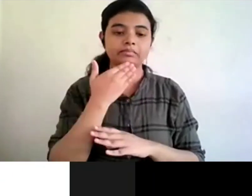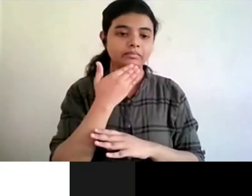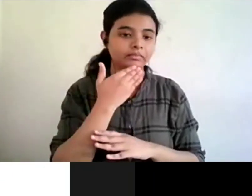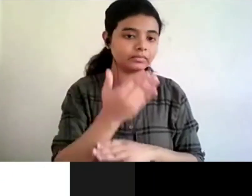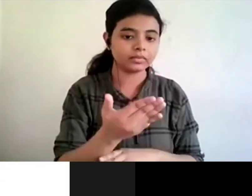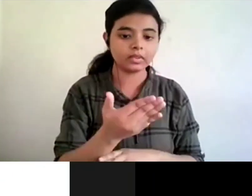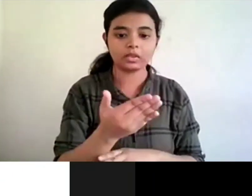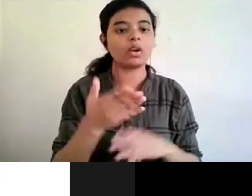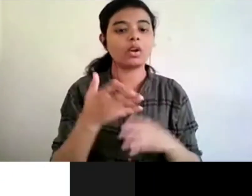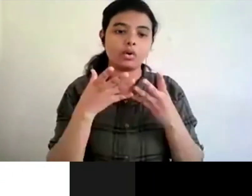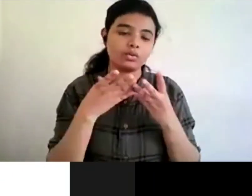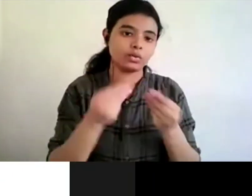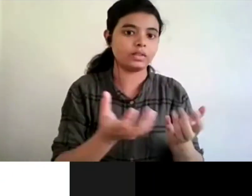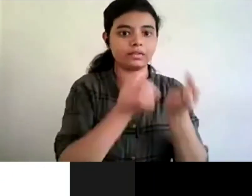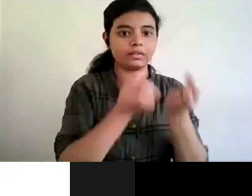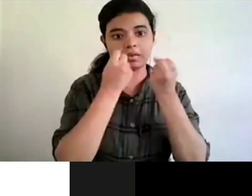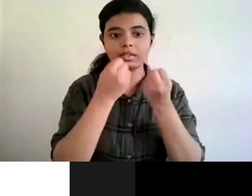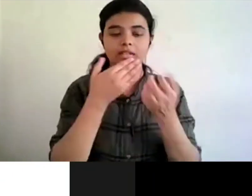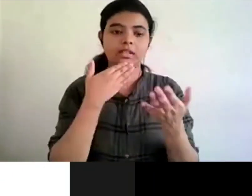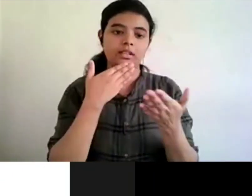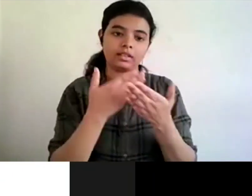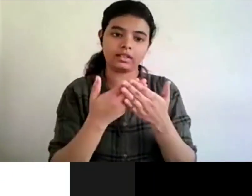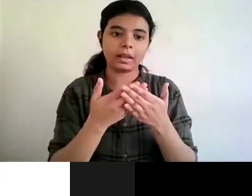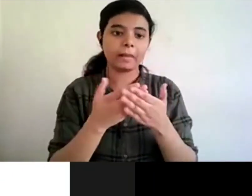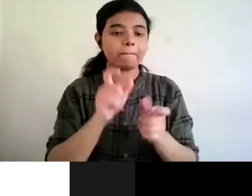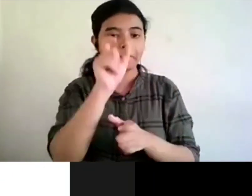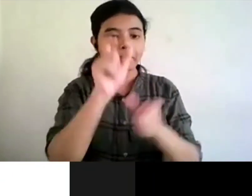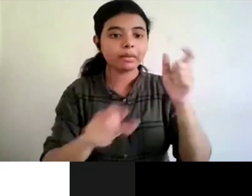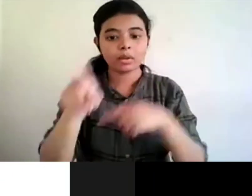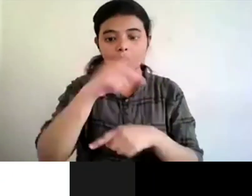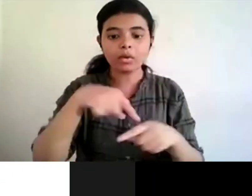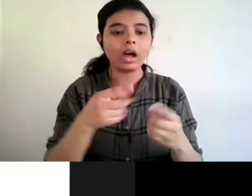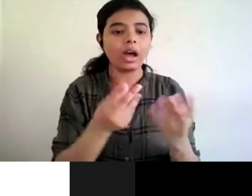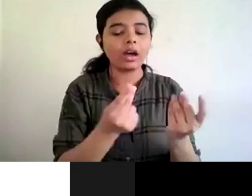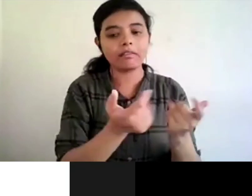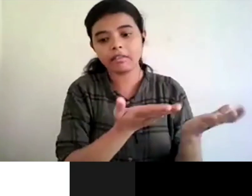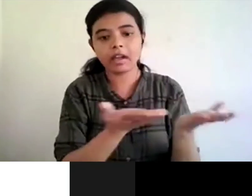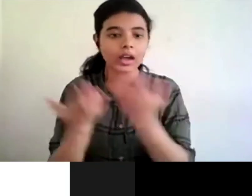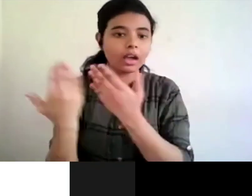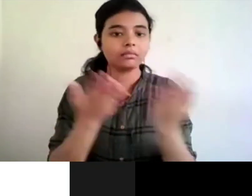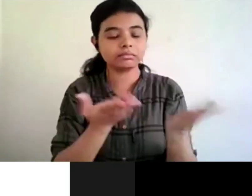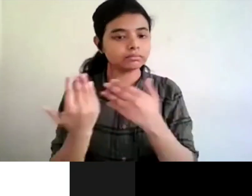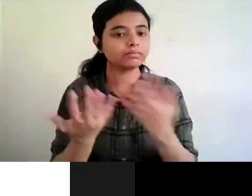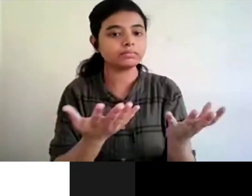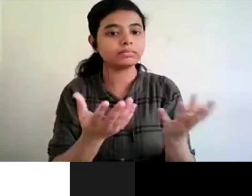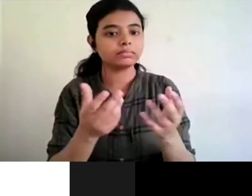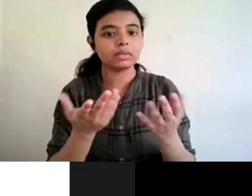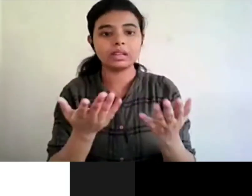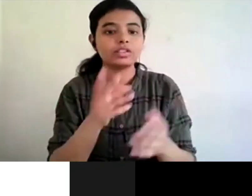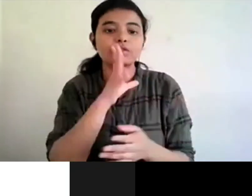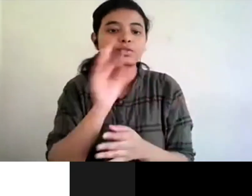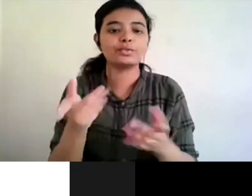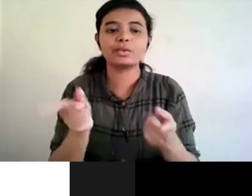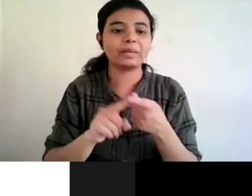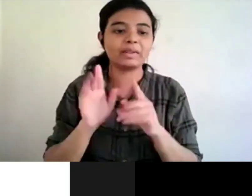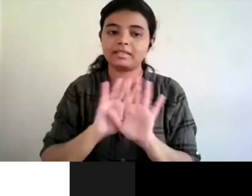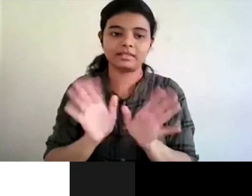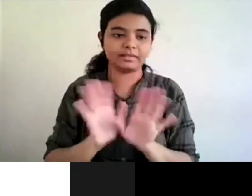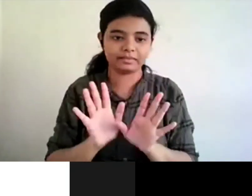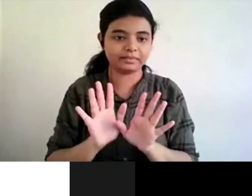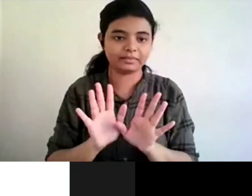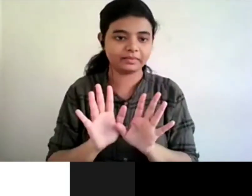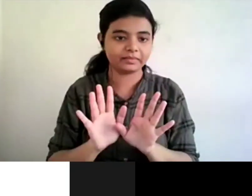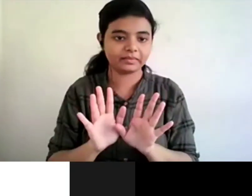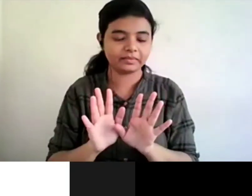with the solution and we just tell it once to people and they would grab it and run and run and grab it that's not the reality uh